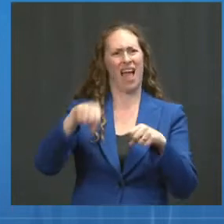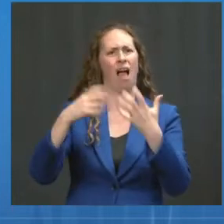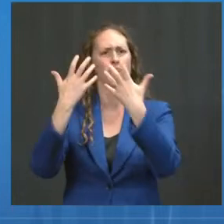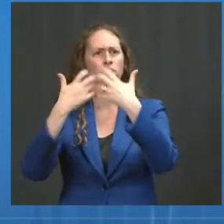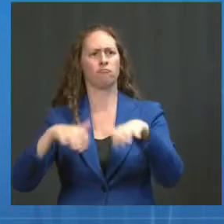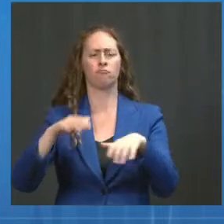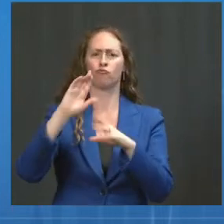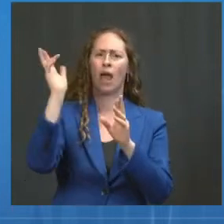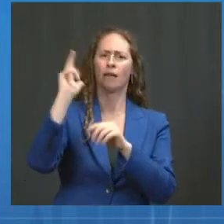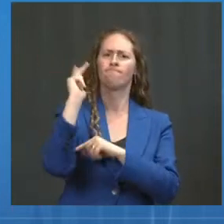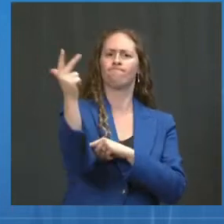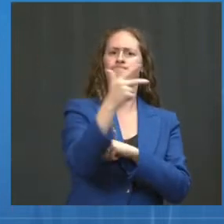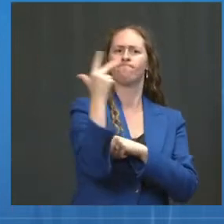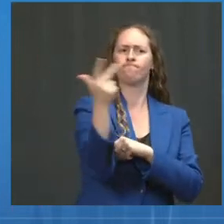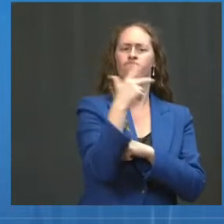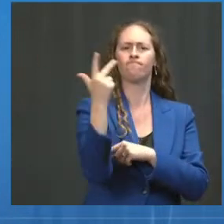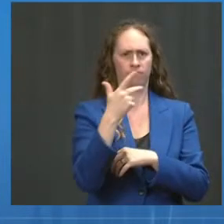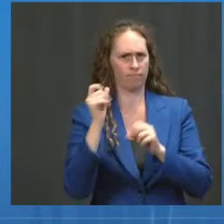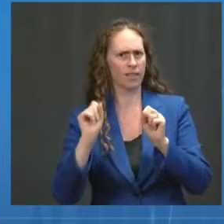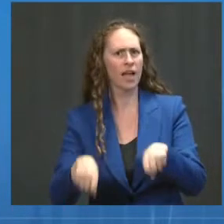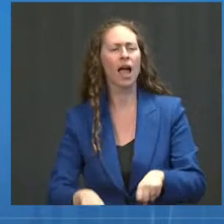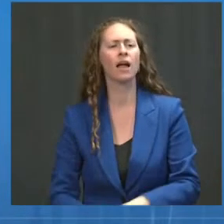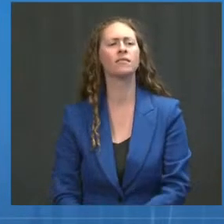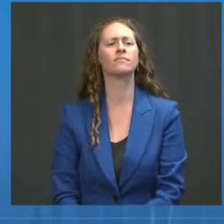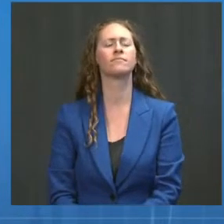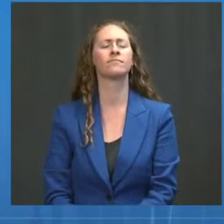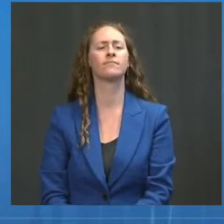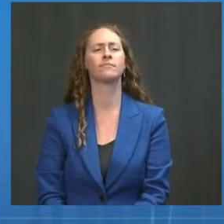and supporting the use of life-saving treatments.